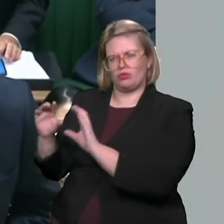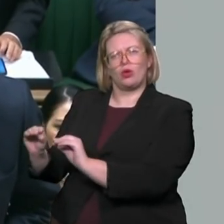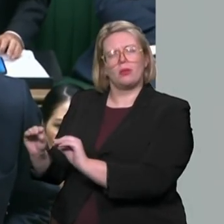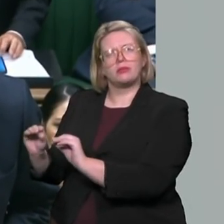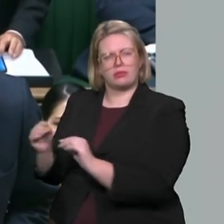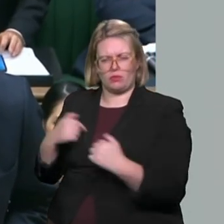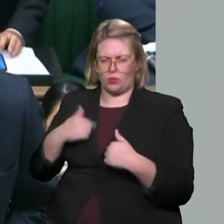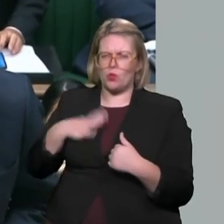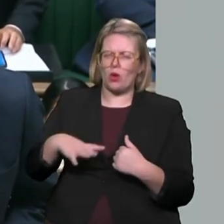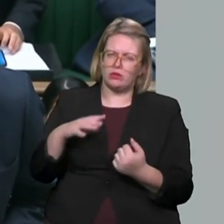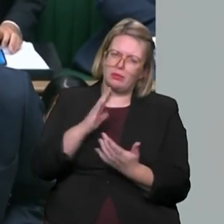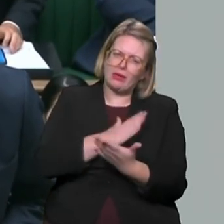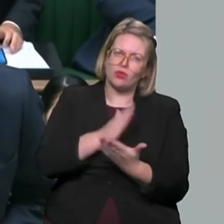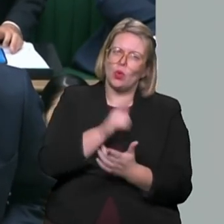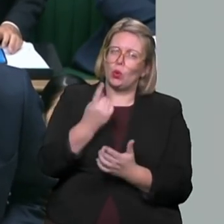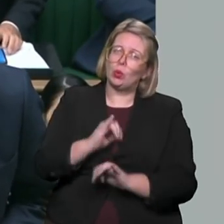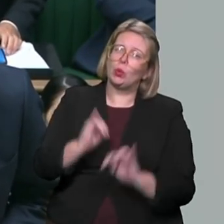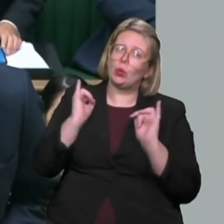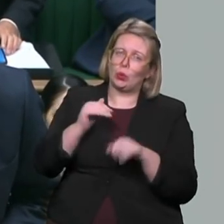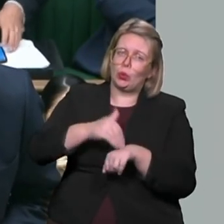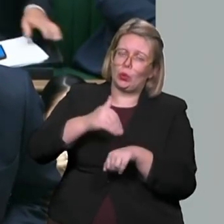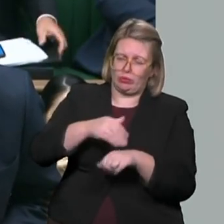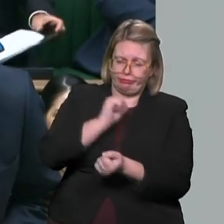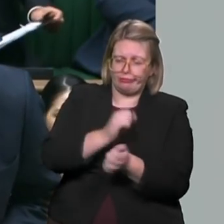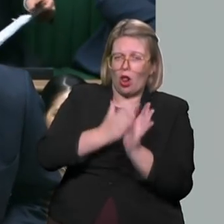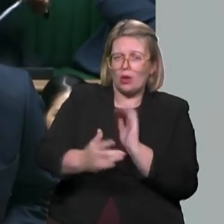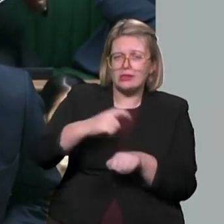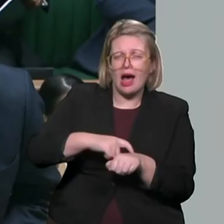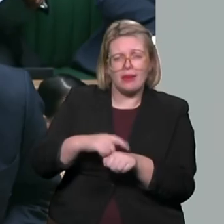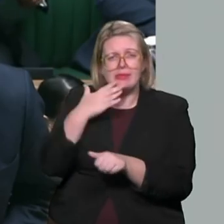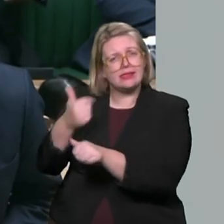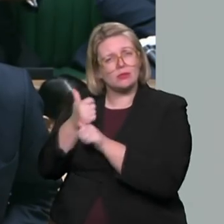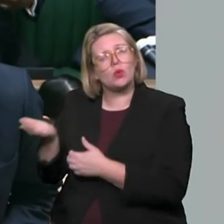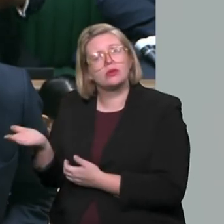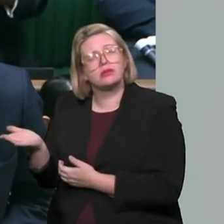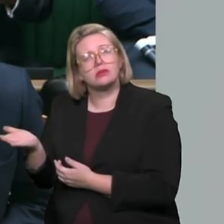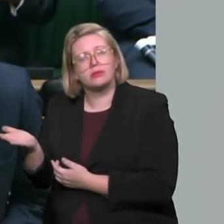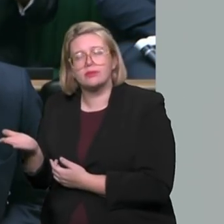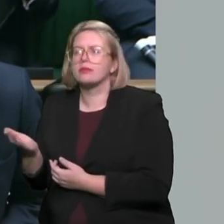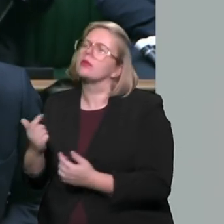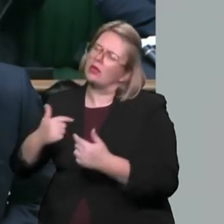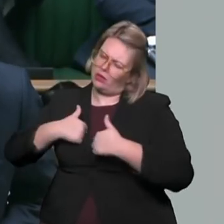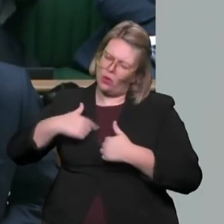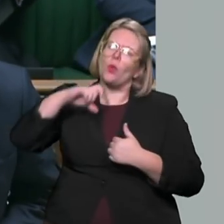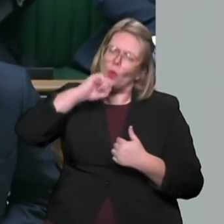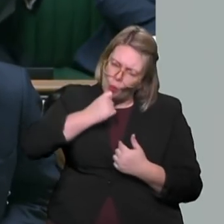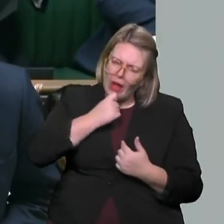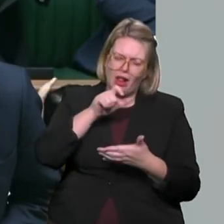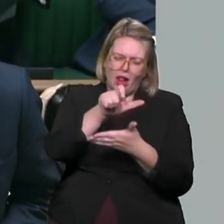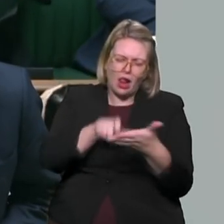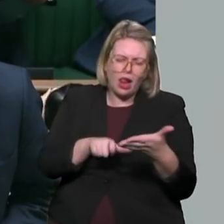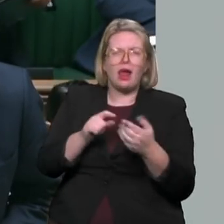is what the people of this country would wish to see, but we will continue to do everything that we can to strengthen our counter-terrorism